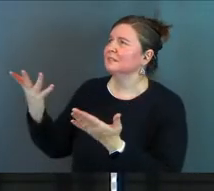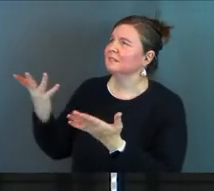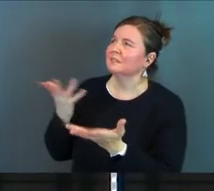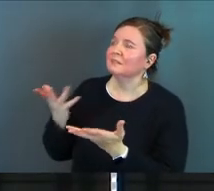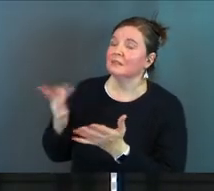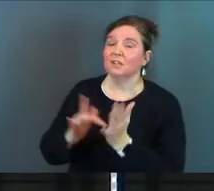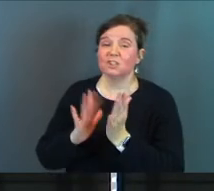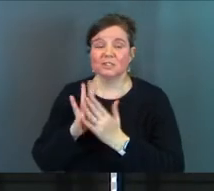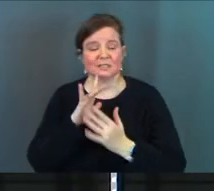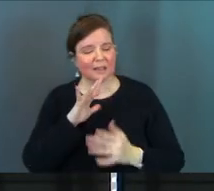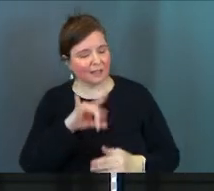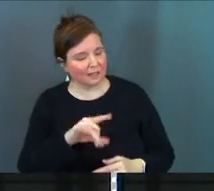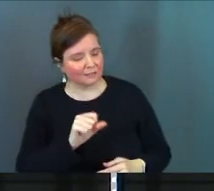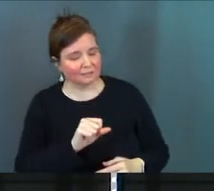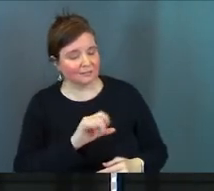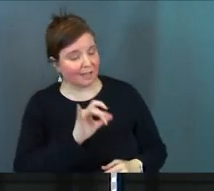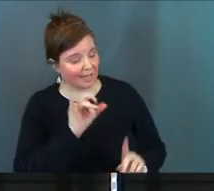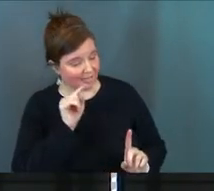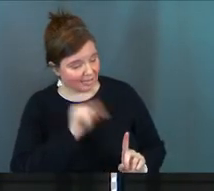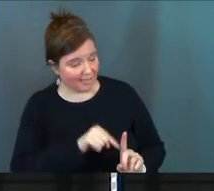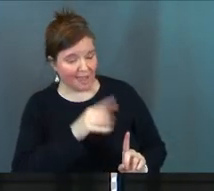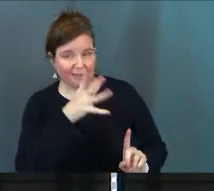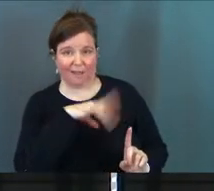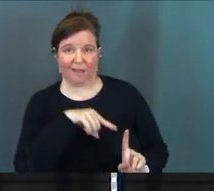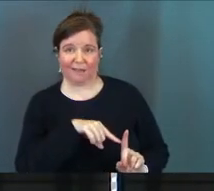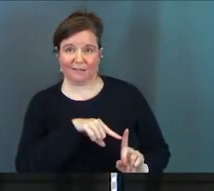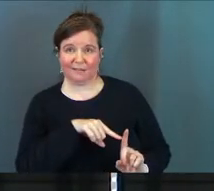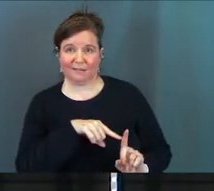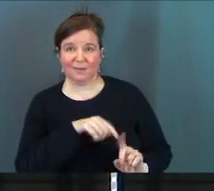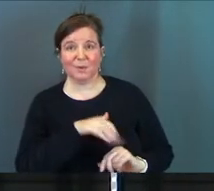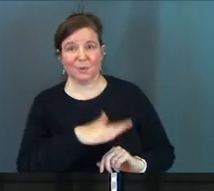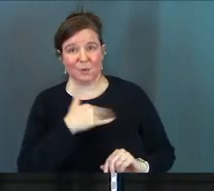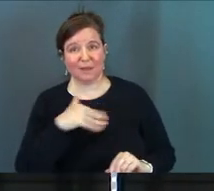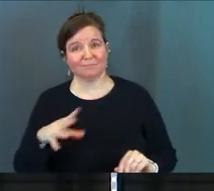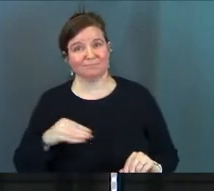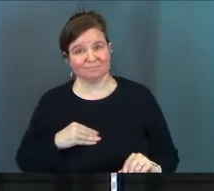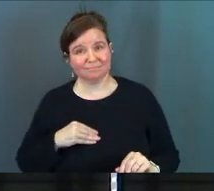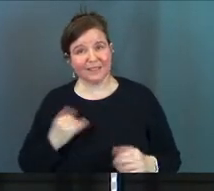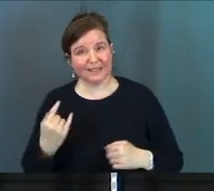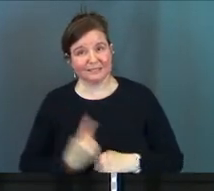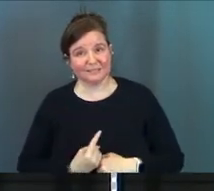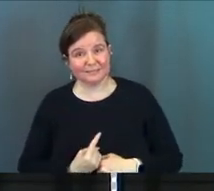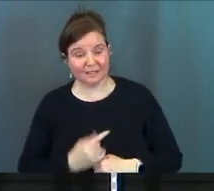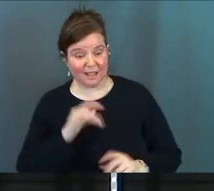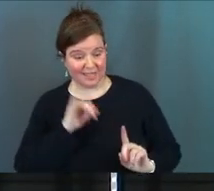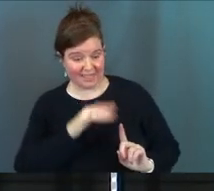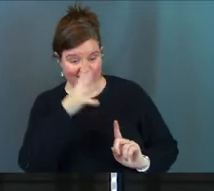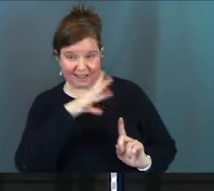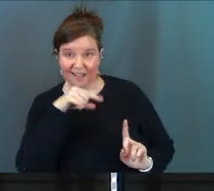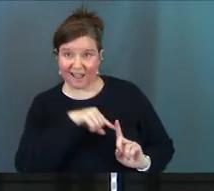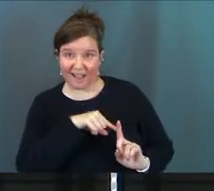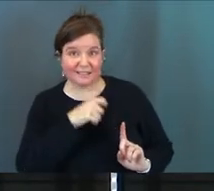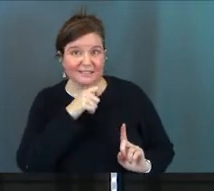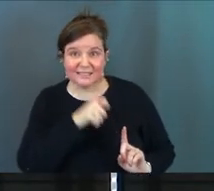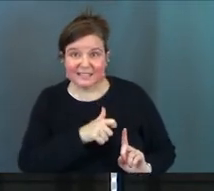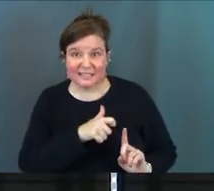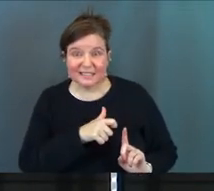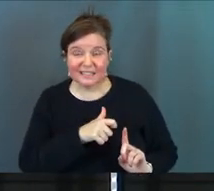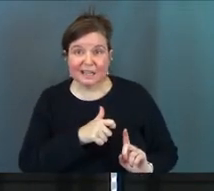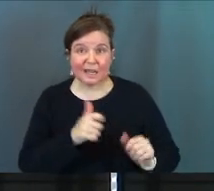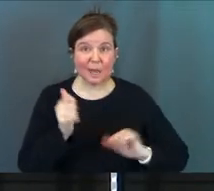and Jesus is like it's that guy who went home justified that day and that guy did not